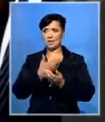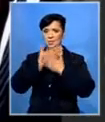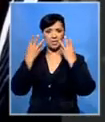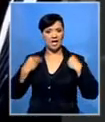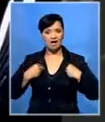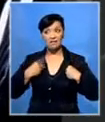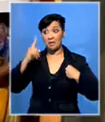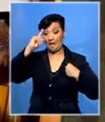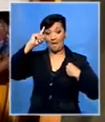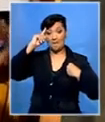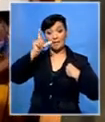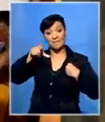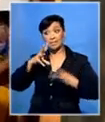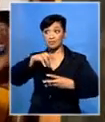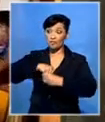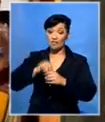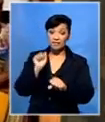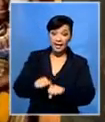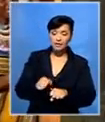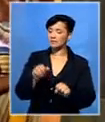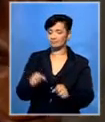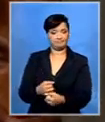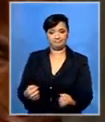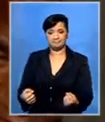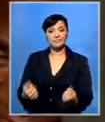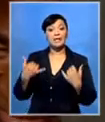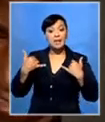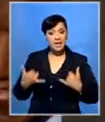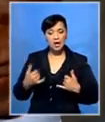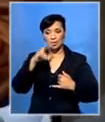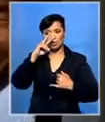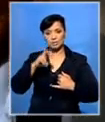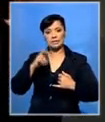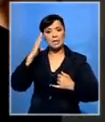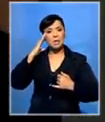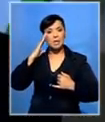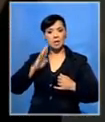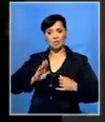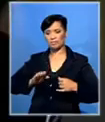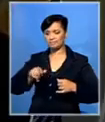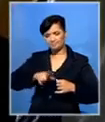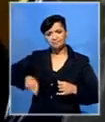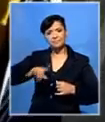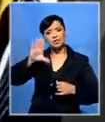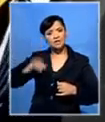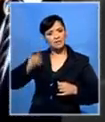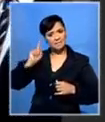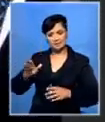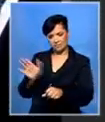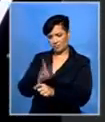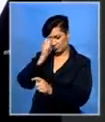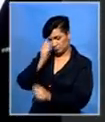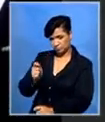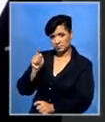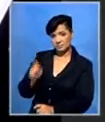black excellence was denied. There are now plans to remedy Makone's lack of a footprint in his own home country.